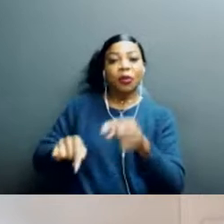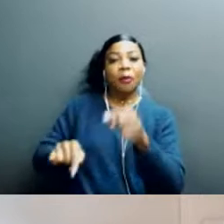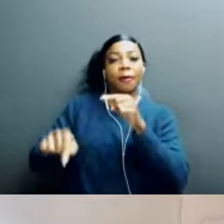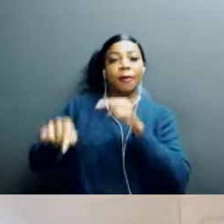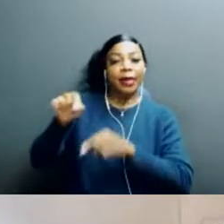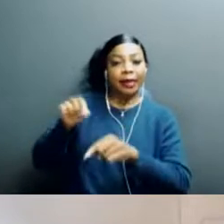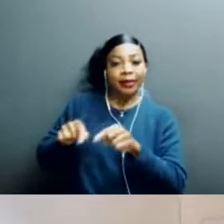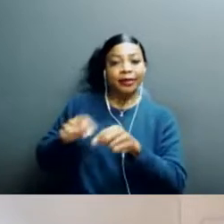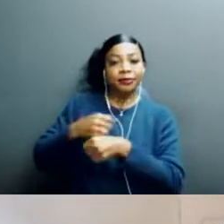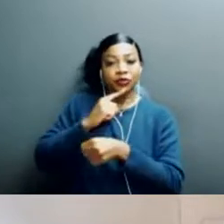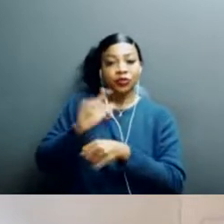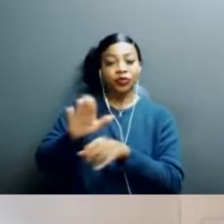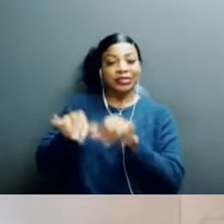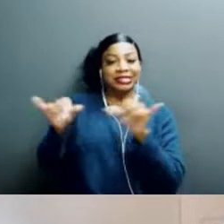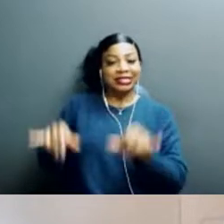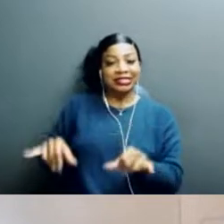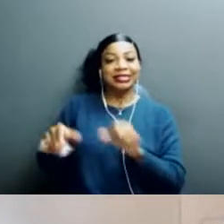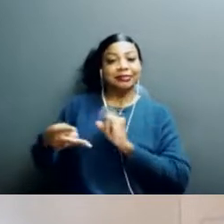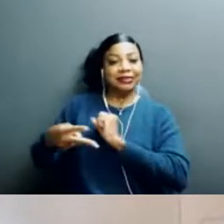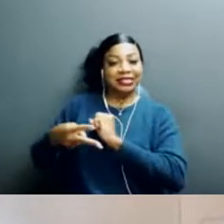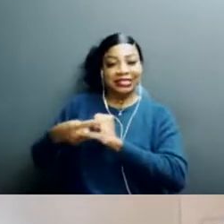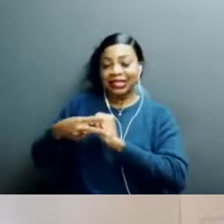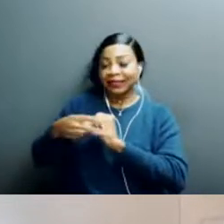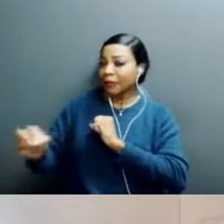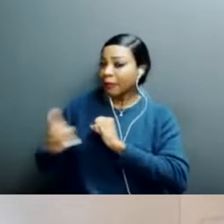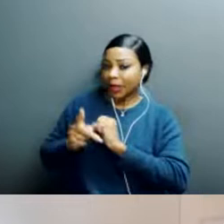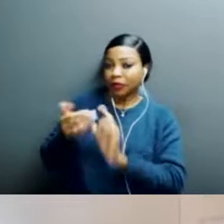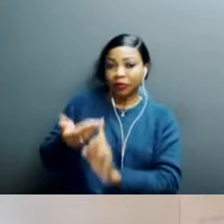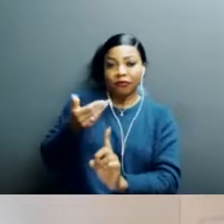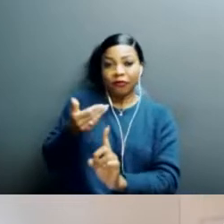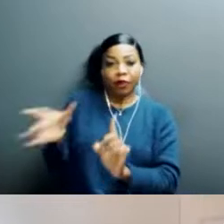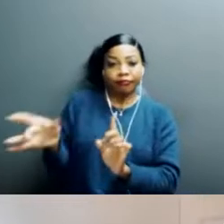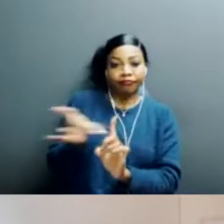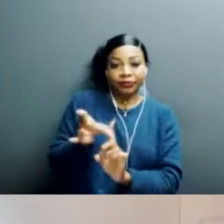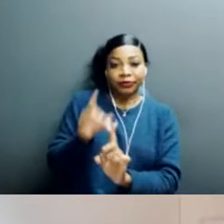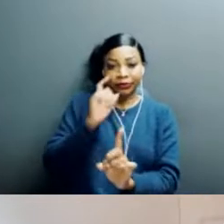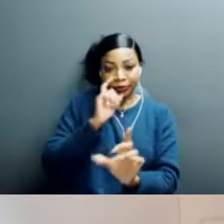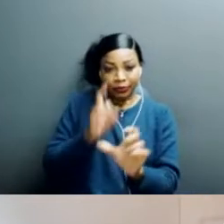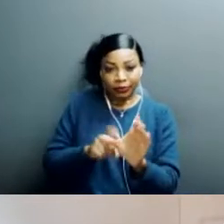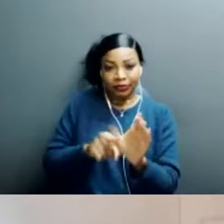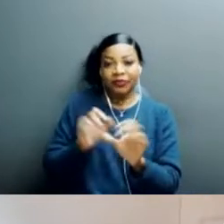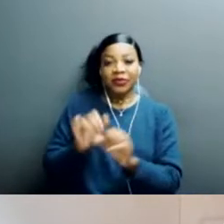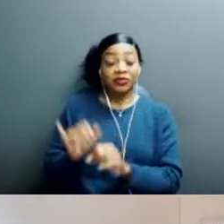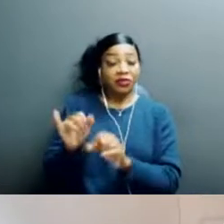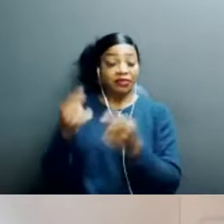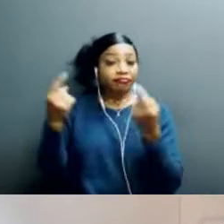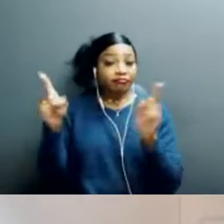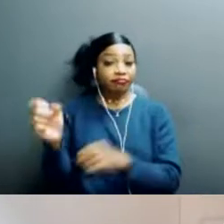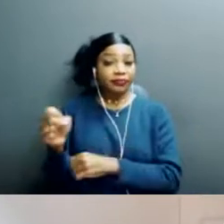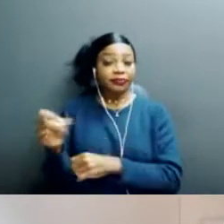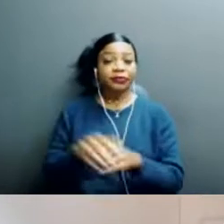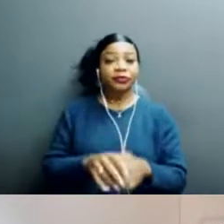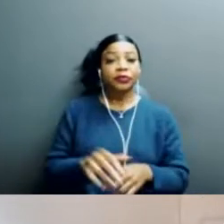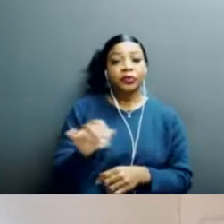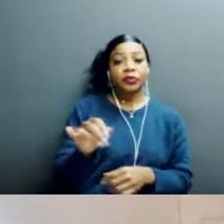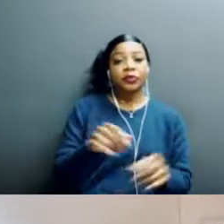your system is restored to what it was prior to being infected. Um, and that's a very effective way. Um, just to